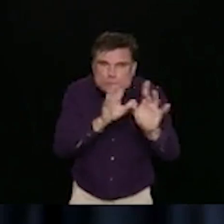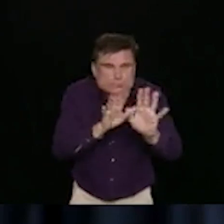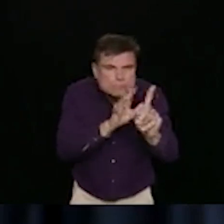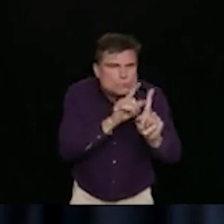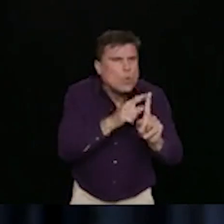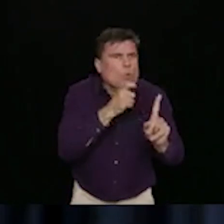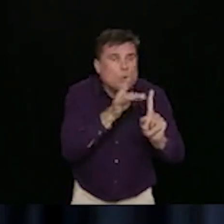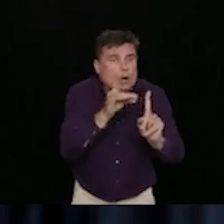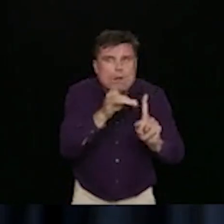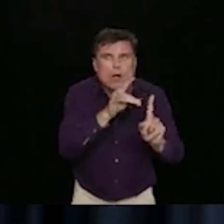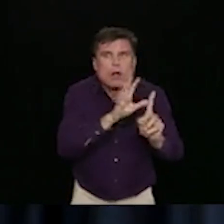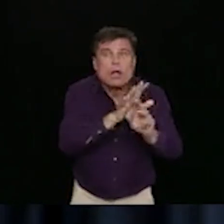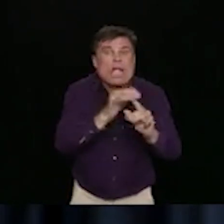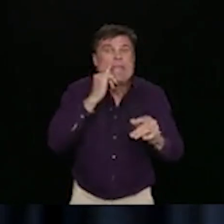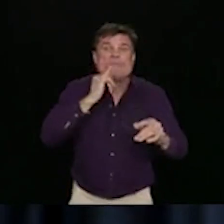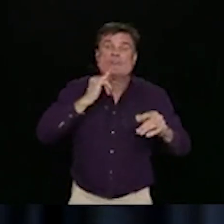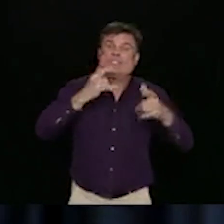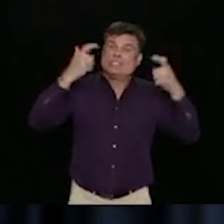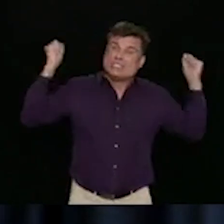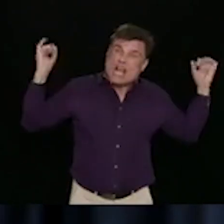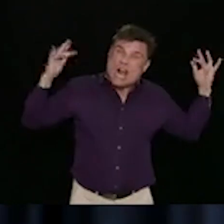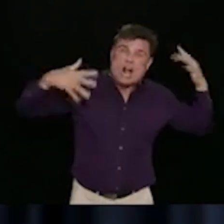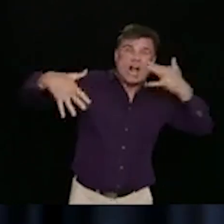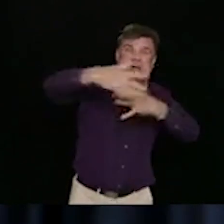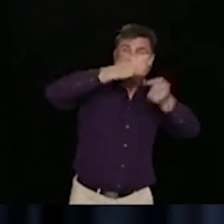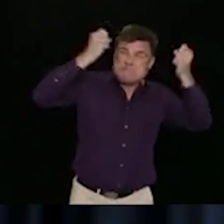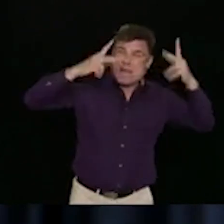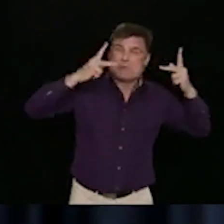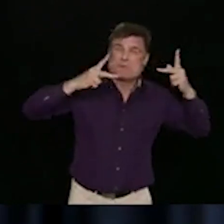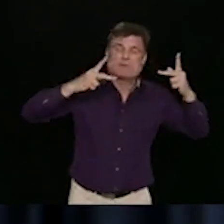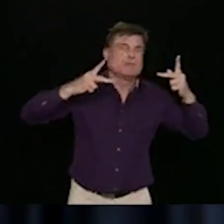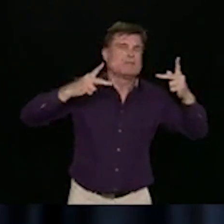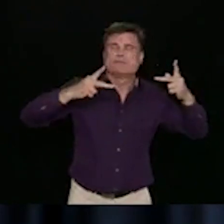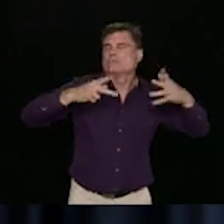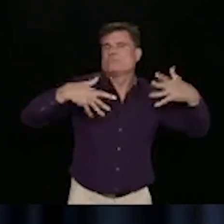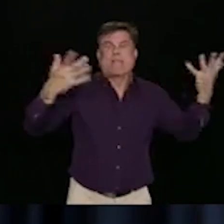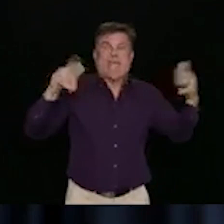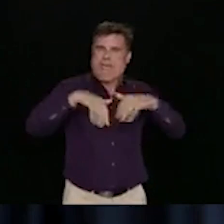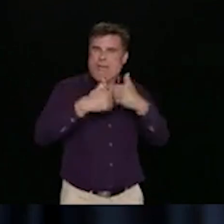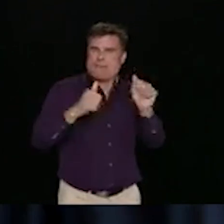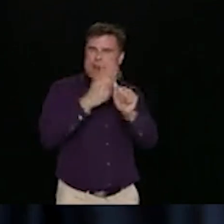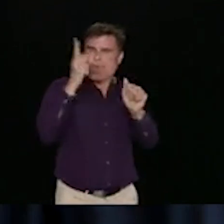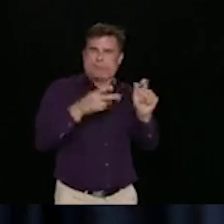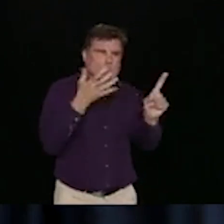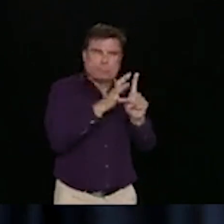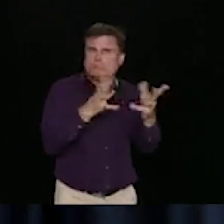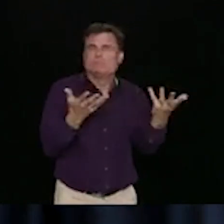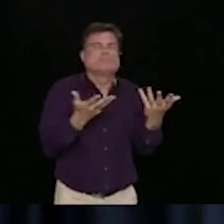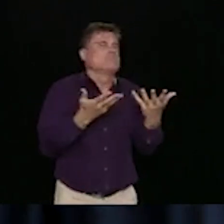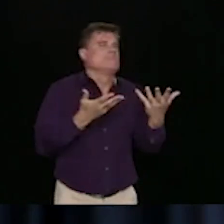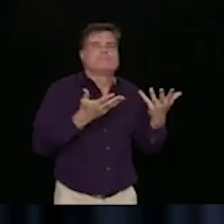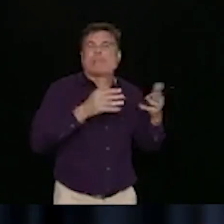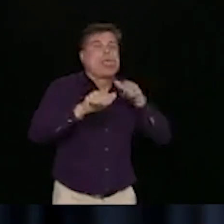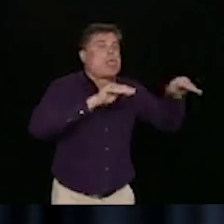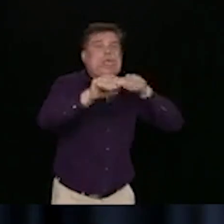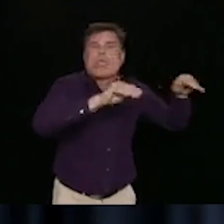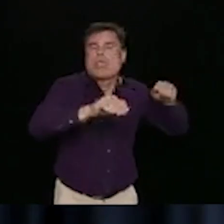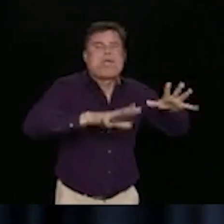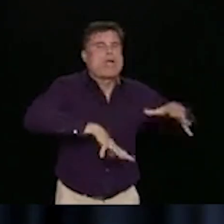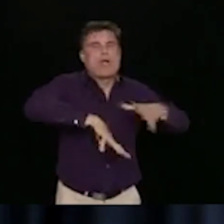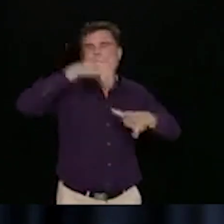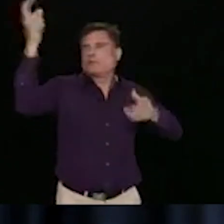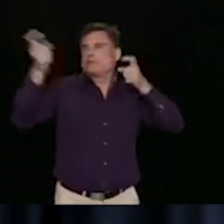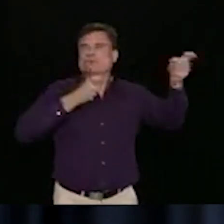safer. So things like, making sure you have an idea of who's in that group. And if you're having a party, like in